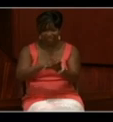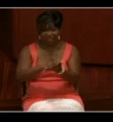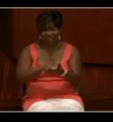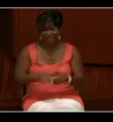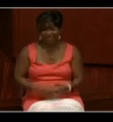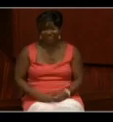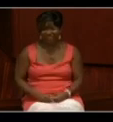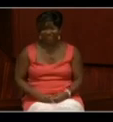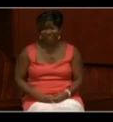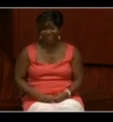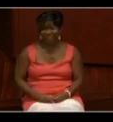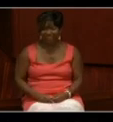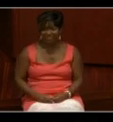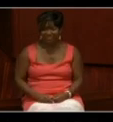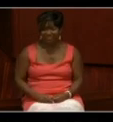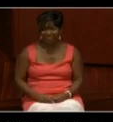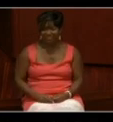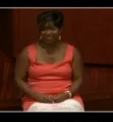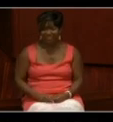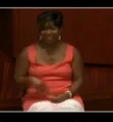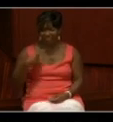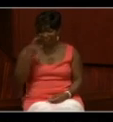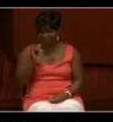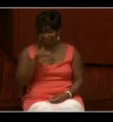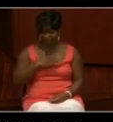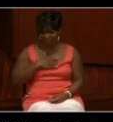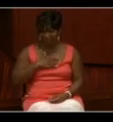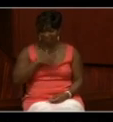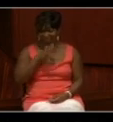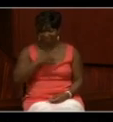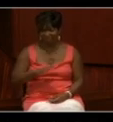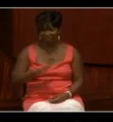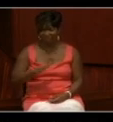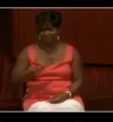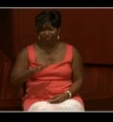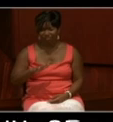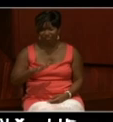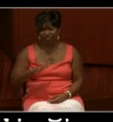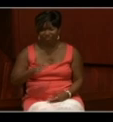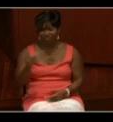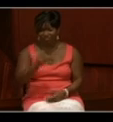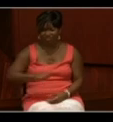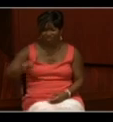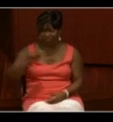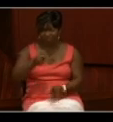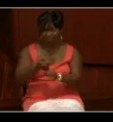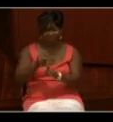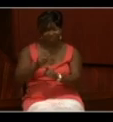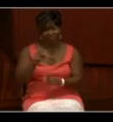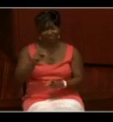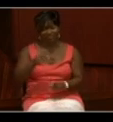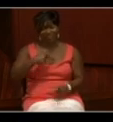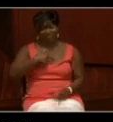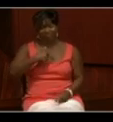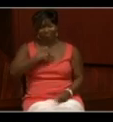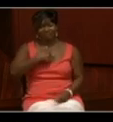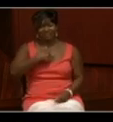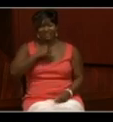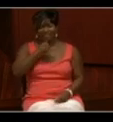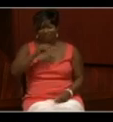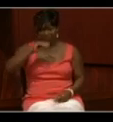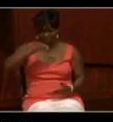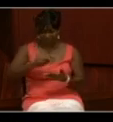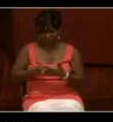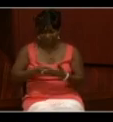And it does look like my five-year-old son might have circled them himself, but that's my own PowerPoint skill set that you see right there.